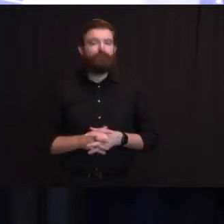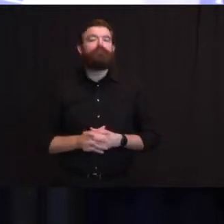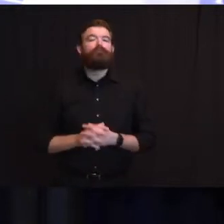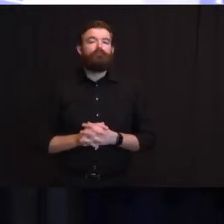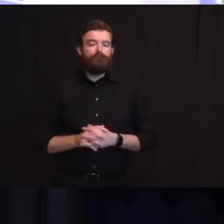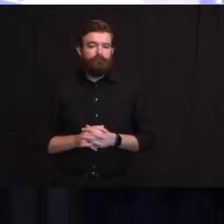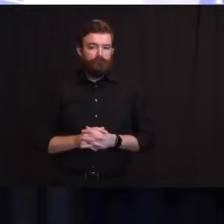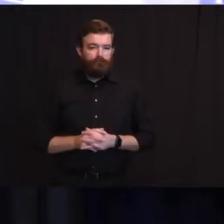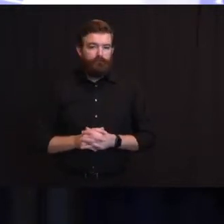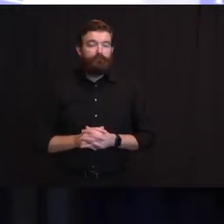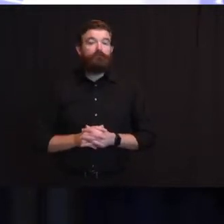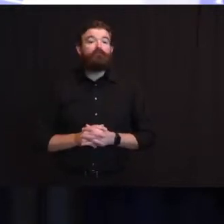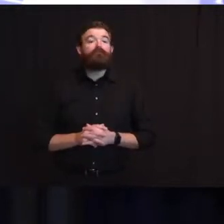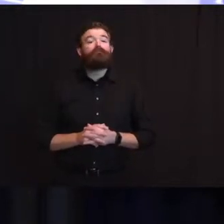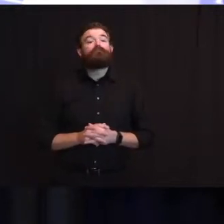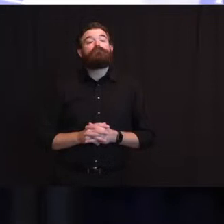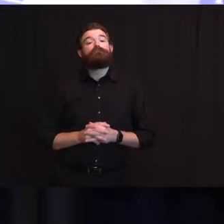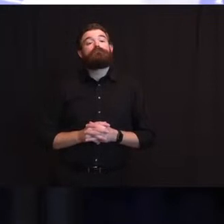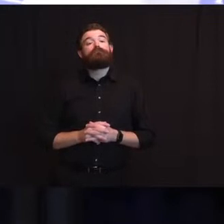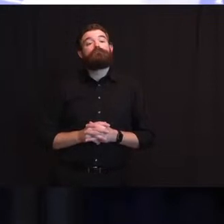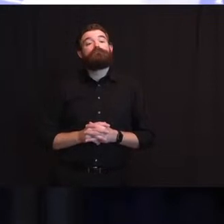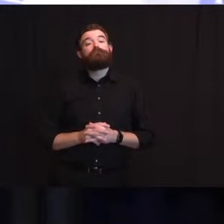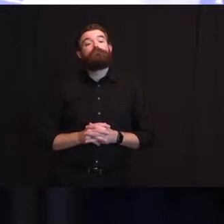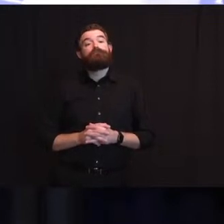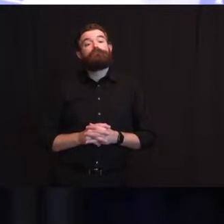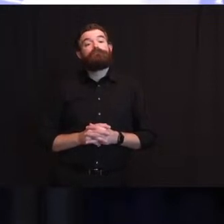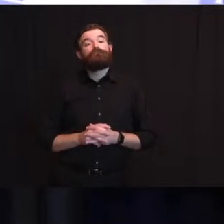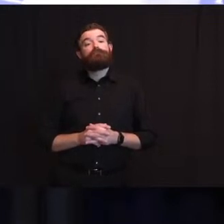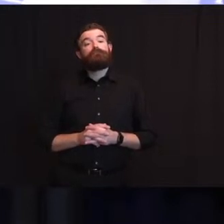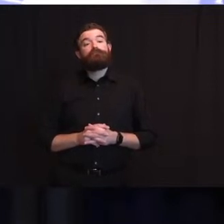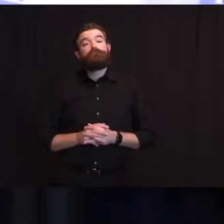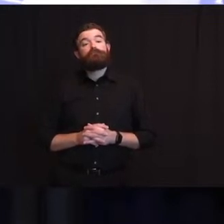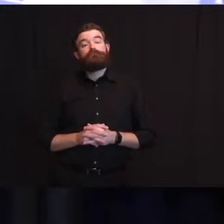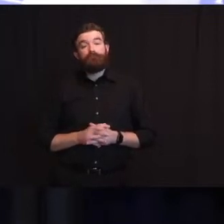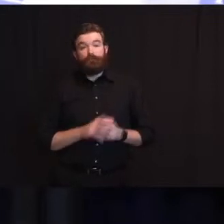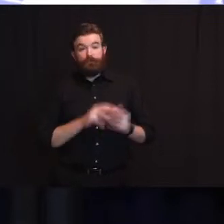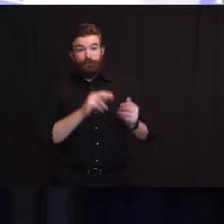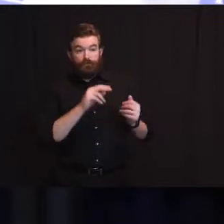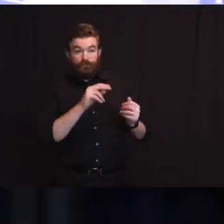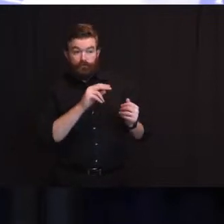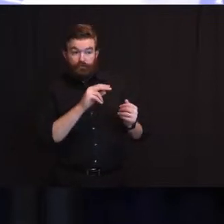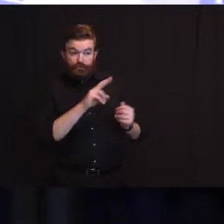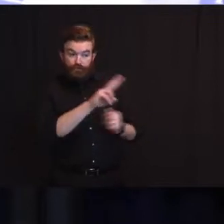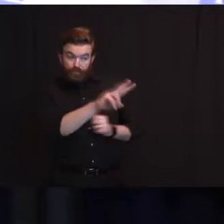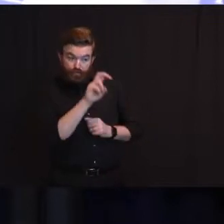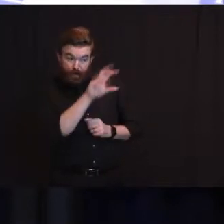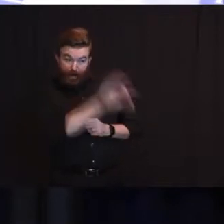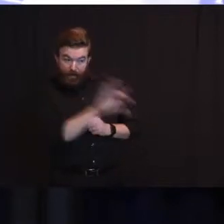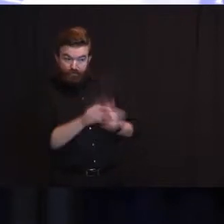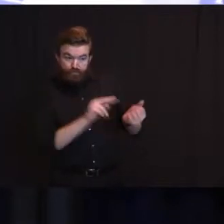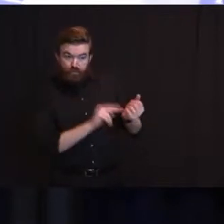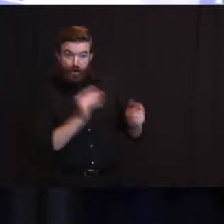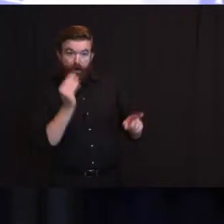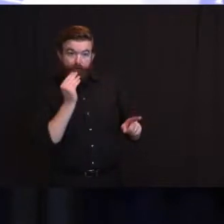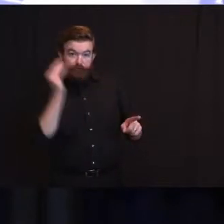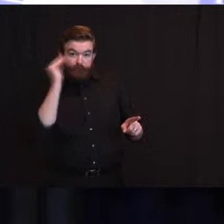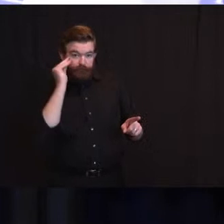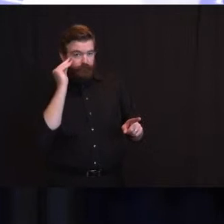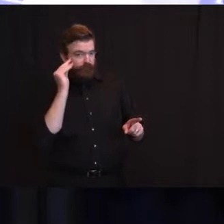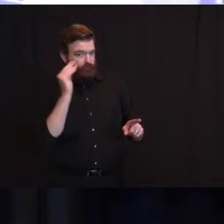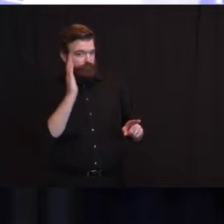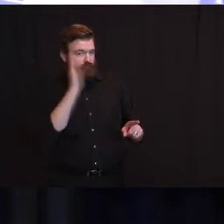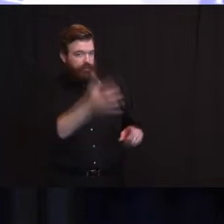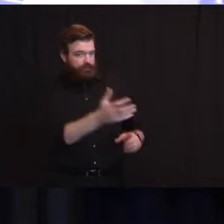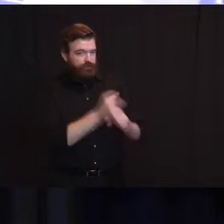299 facilities are already scheduled to receive vaccinations, 277 with the CVS